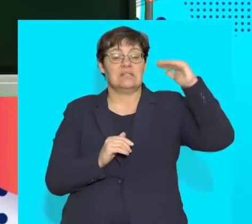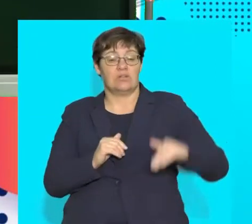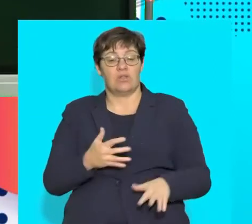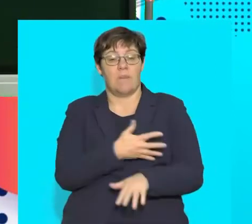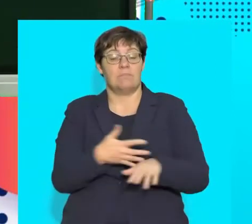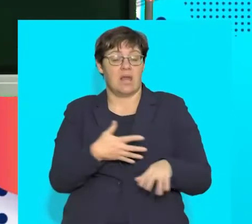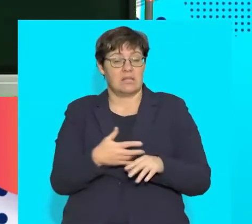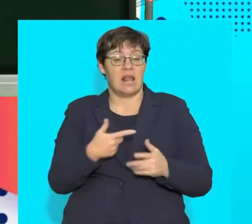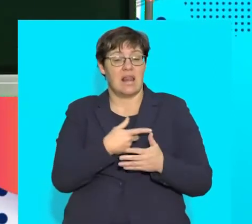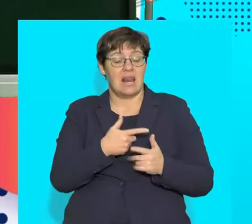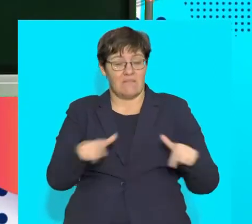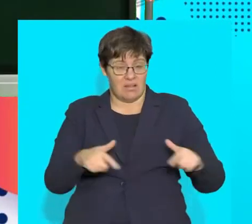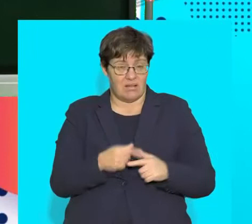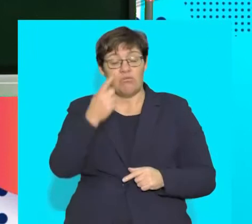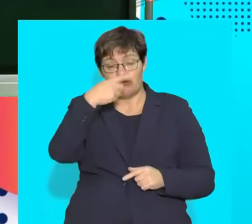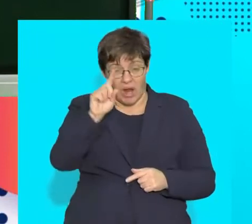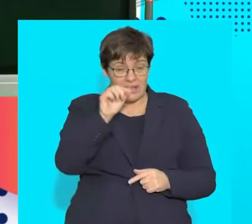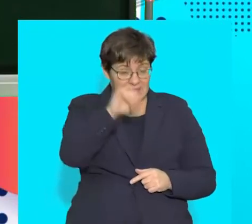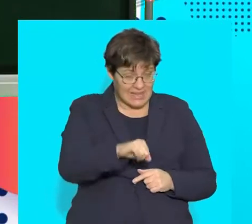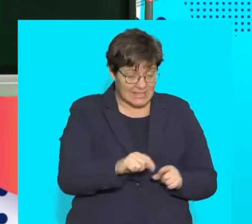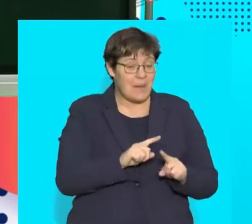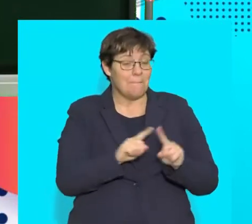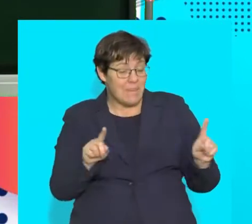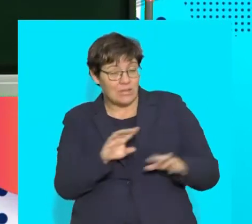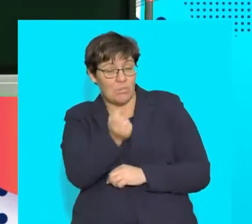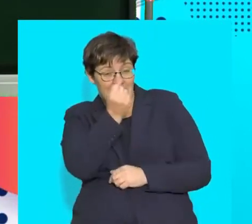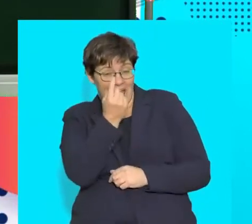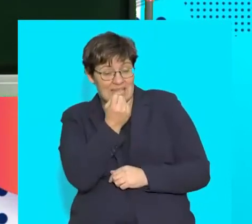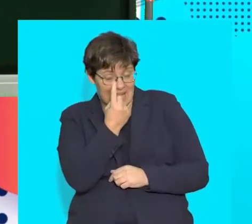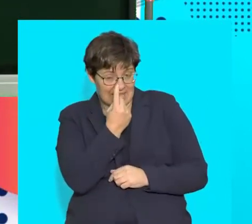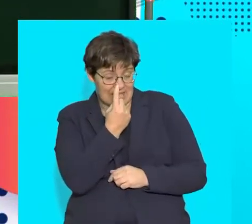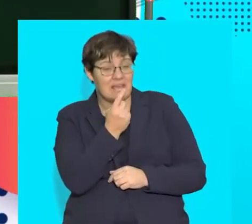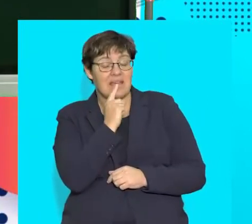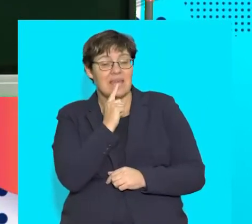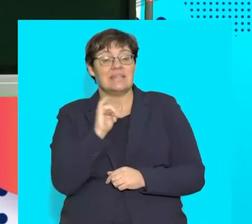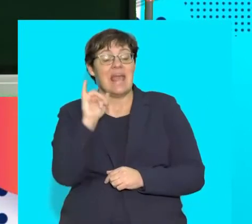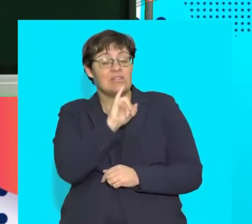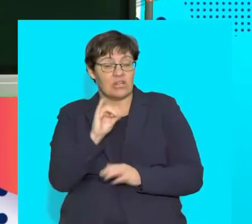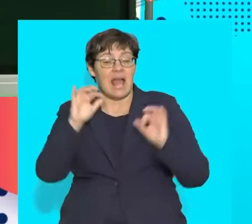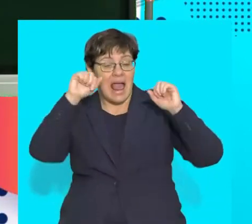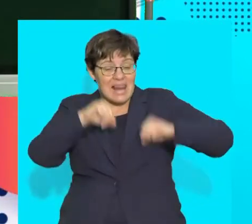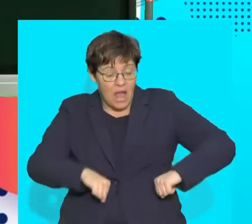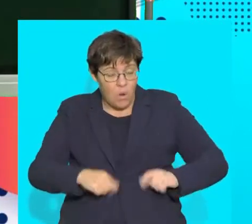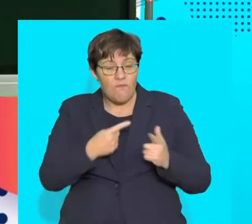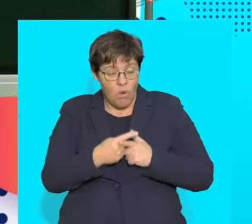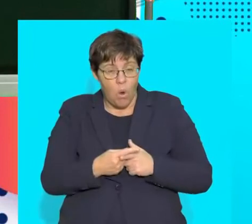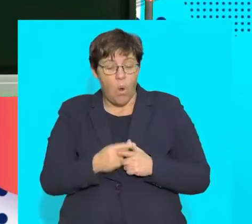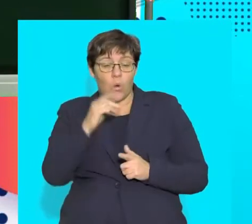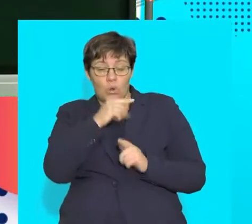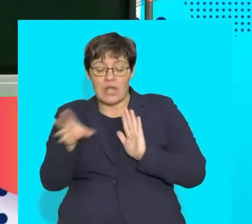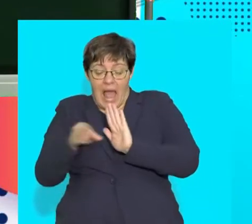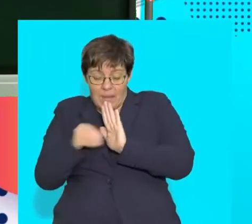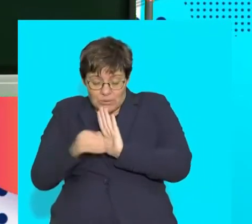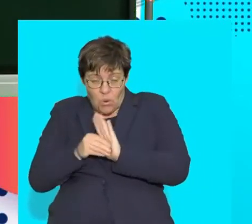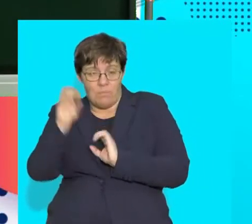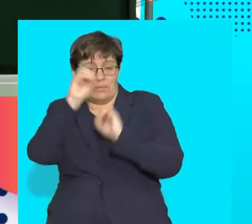decrease the blood glucose level. That is correct. However, you need to understand that it's the insulin that allows for the glucose to be